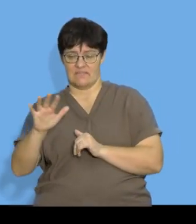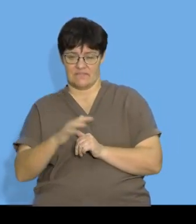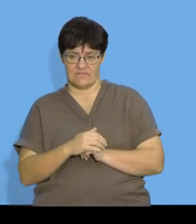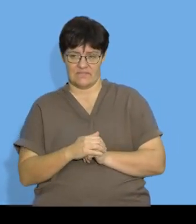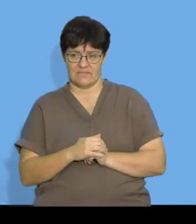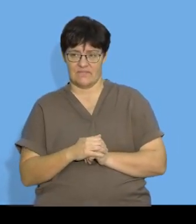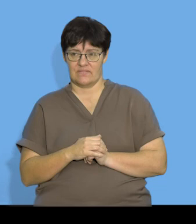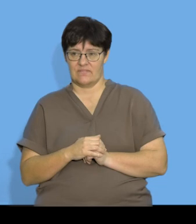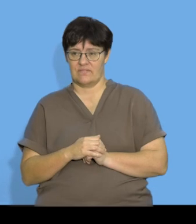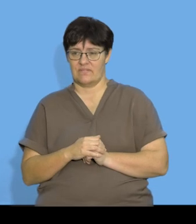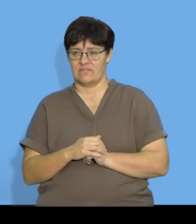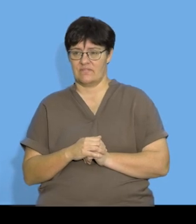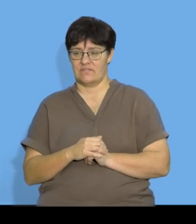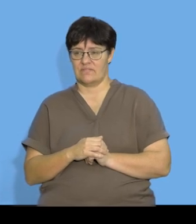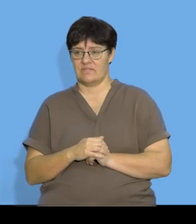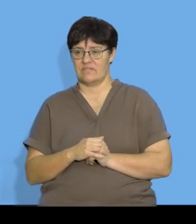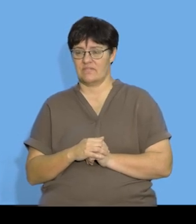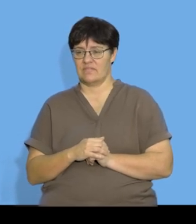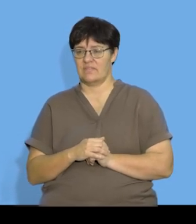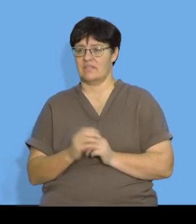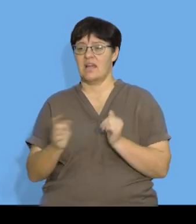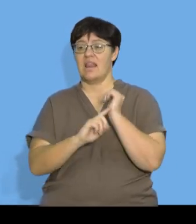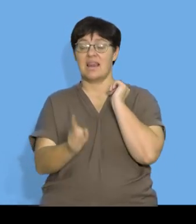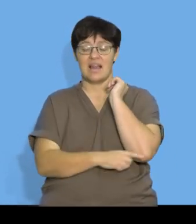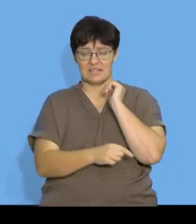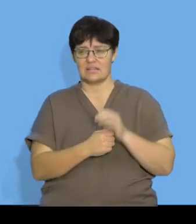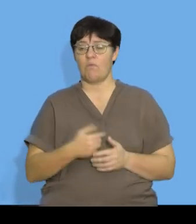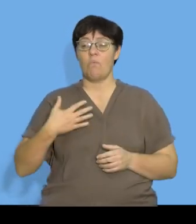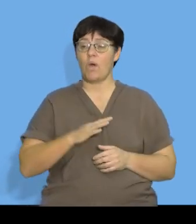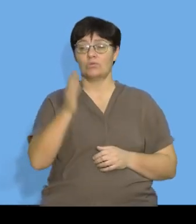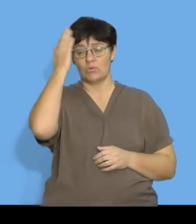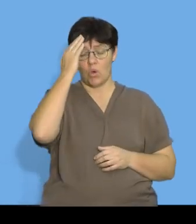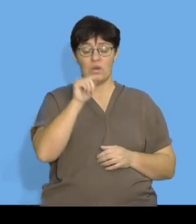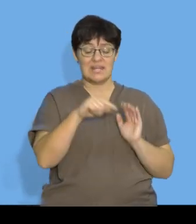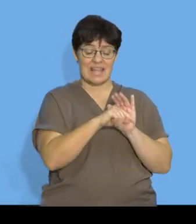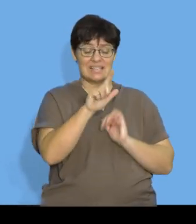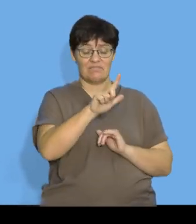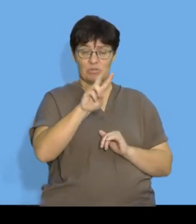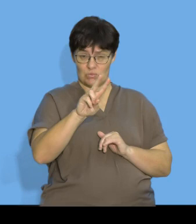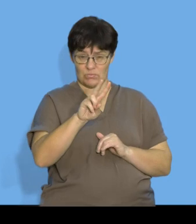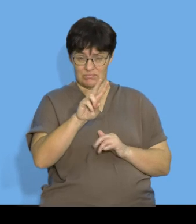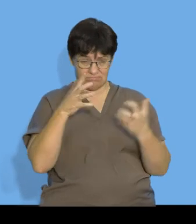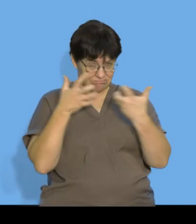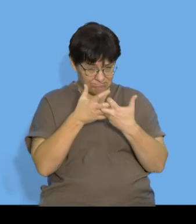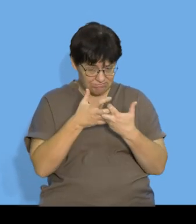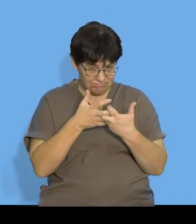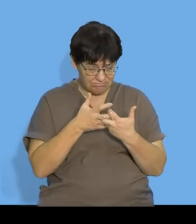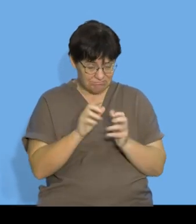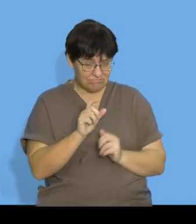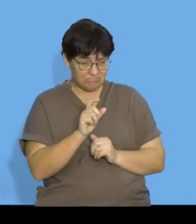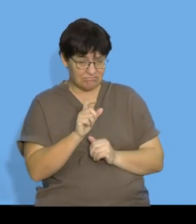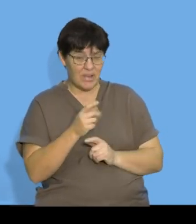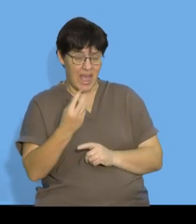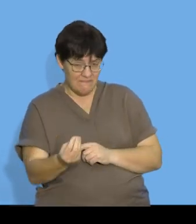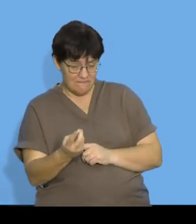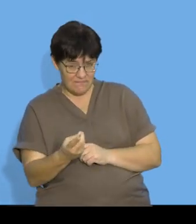8 and 5 last but not least I'm asked if negative 72 is a term in the sequence and we need